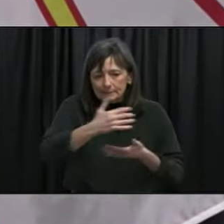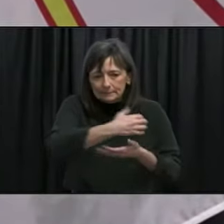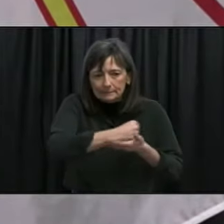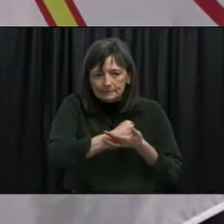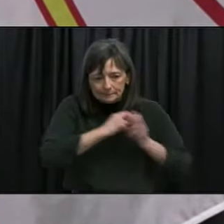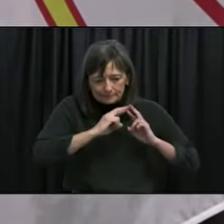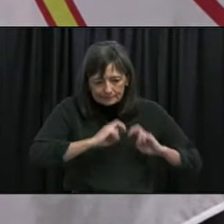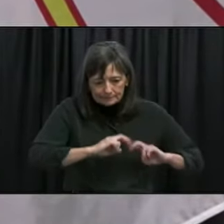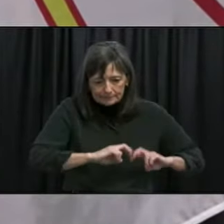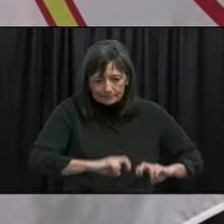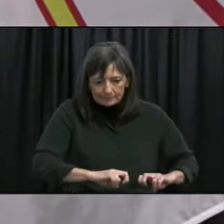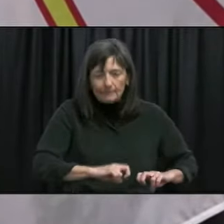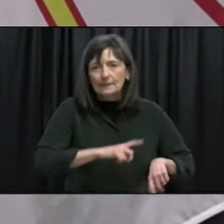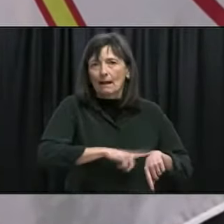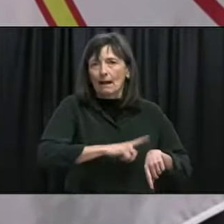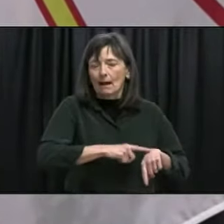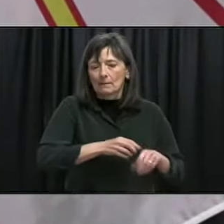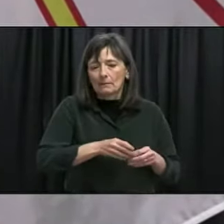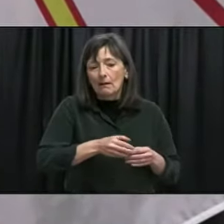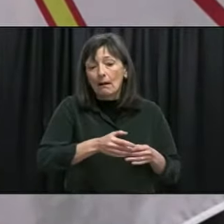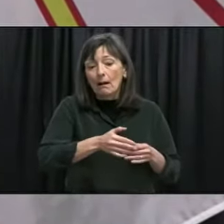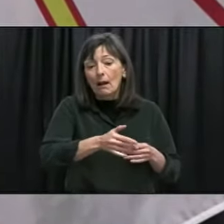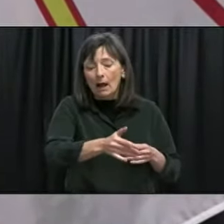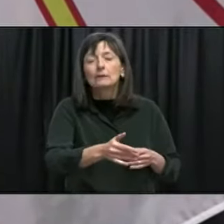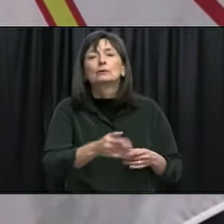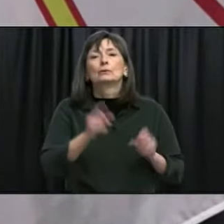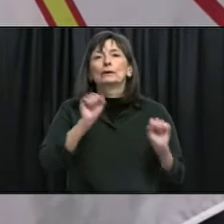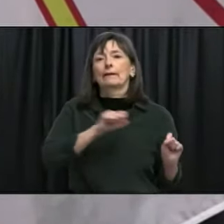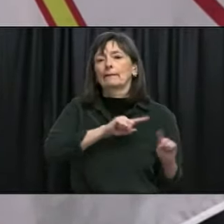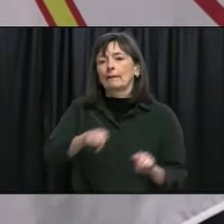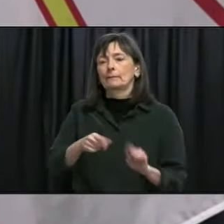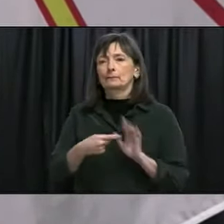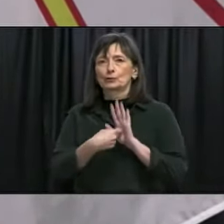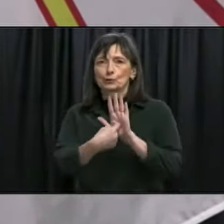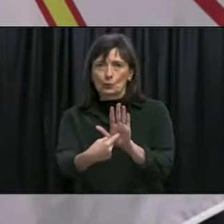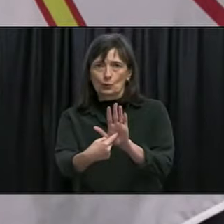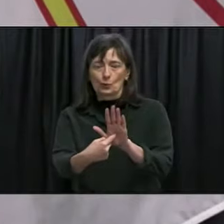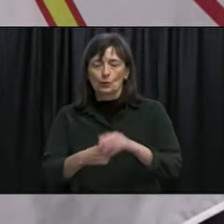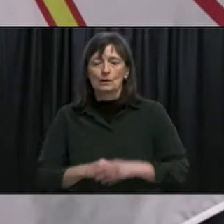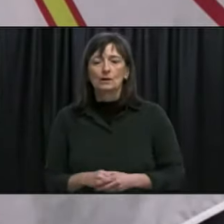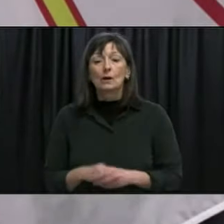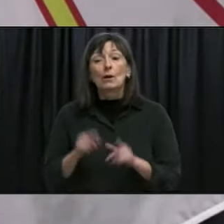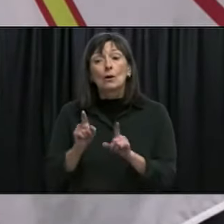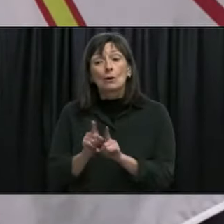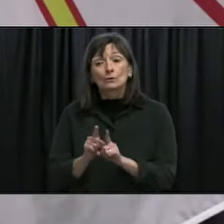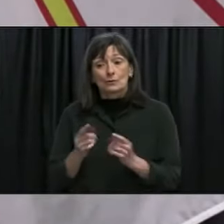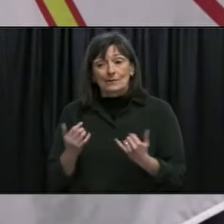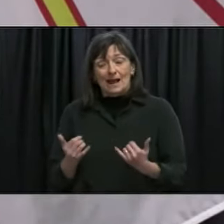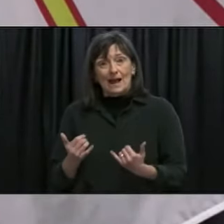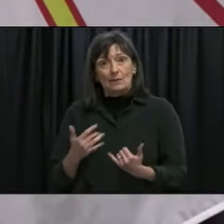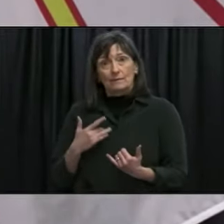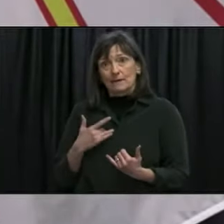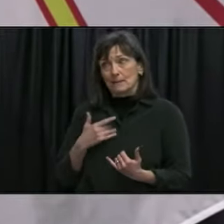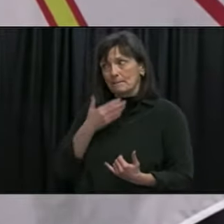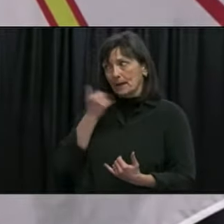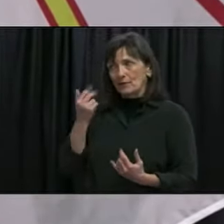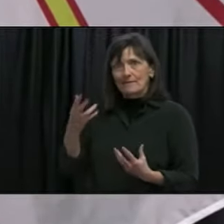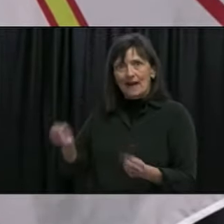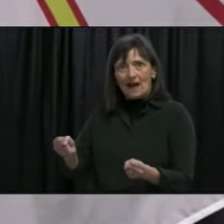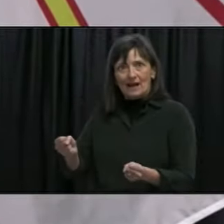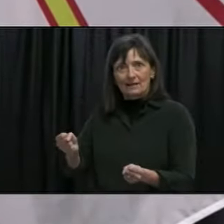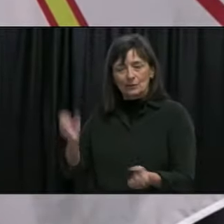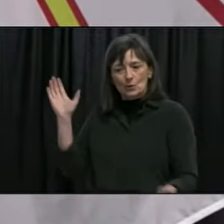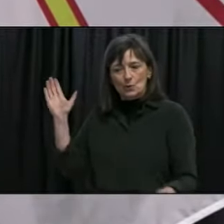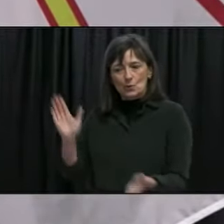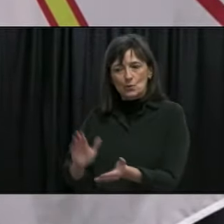work the other thing important thing is that there's a greater sense that we're actually doing well now and it's also to reinforce